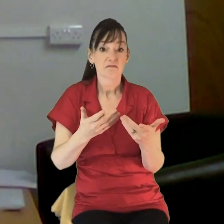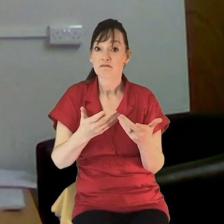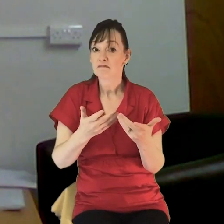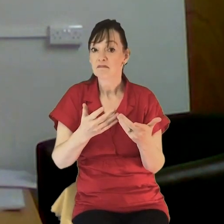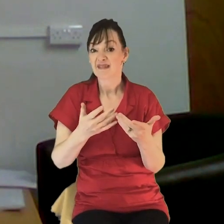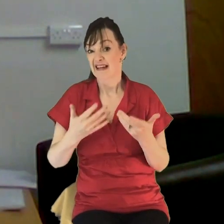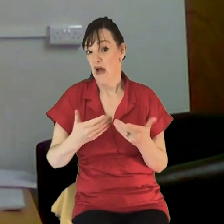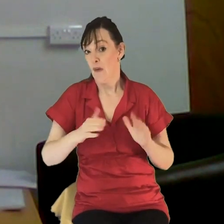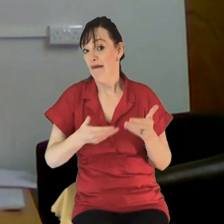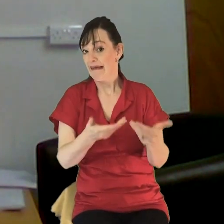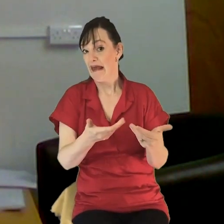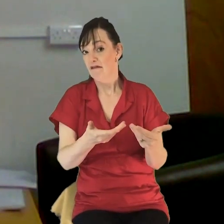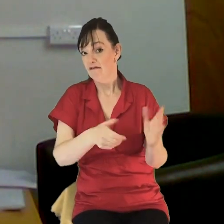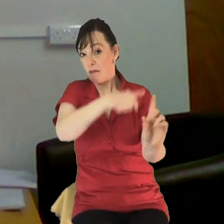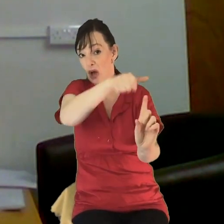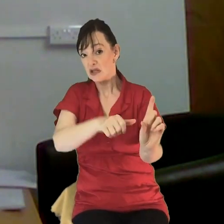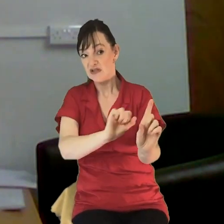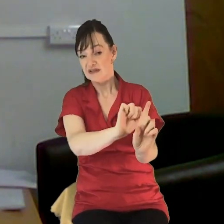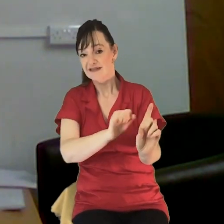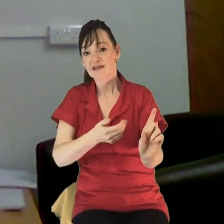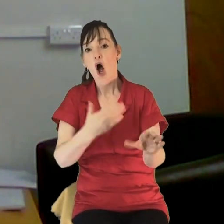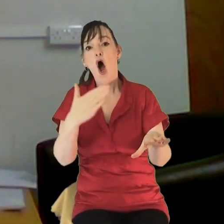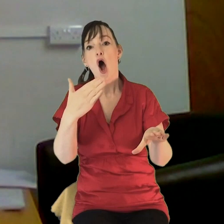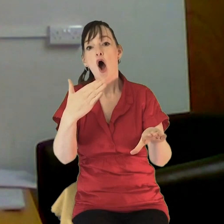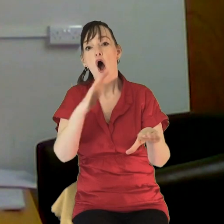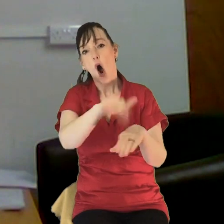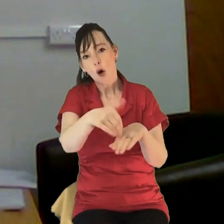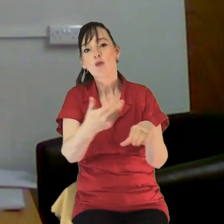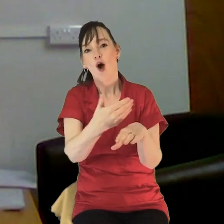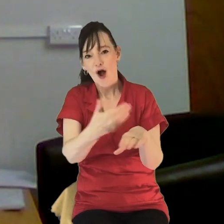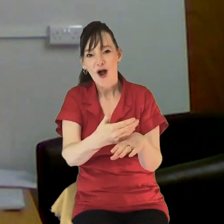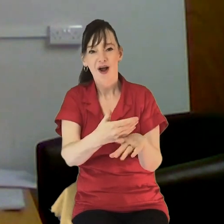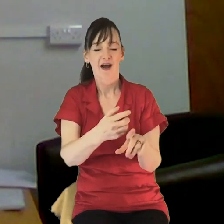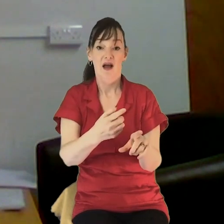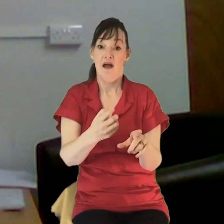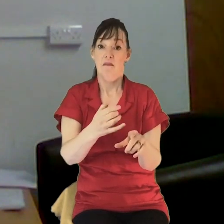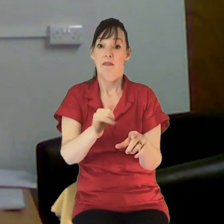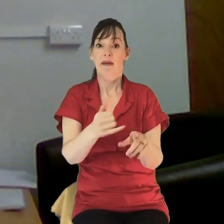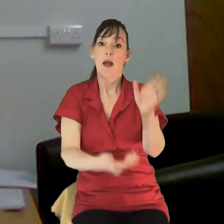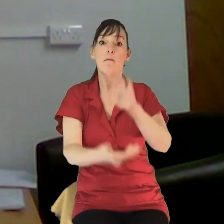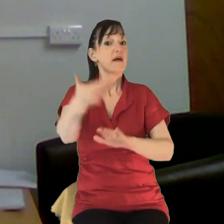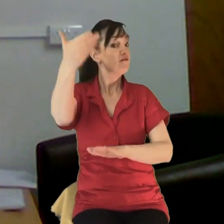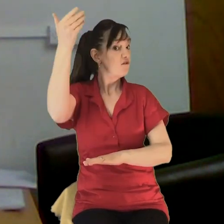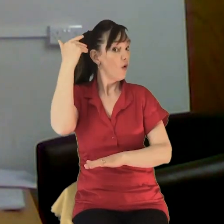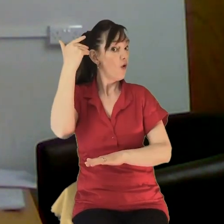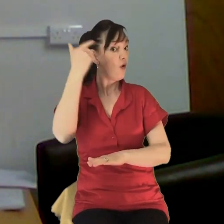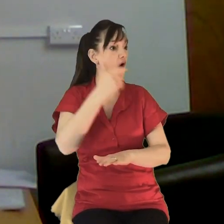homework stuff to reflect on between sessions where there may be thinking about some things that before they might have done with us. But actually,